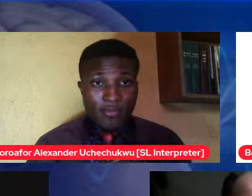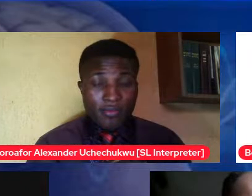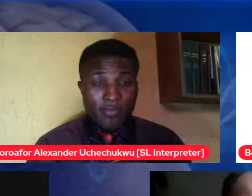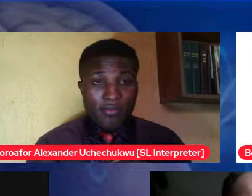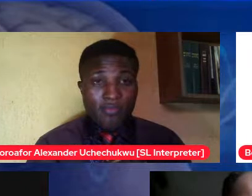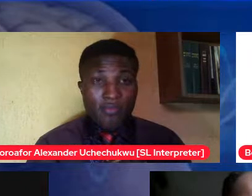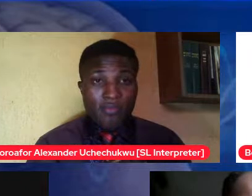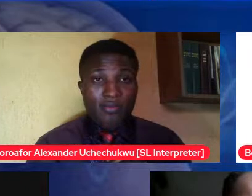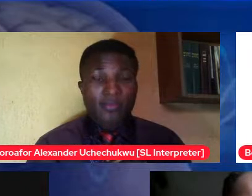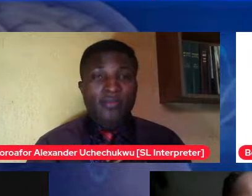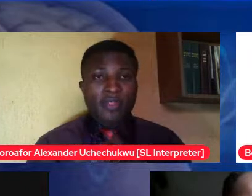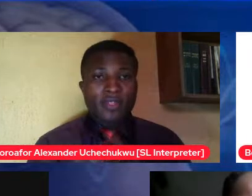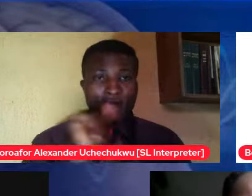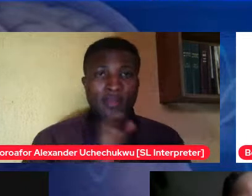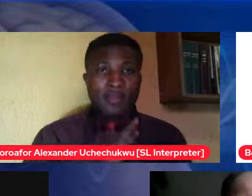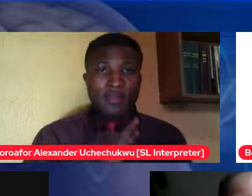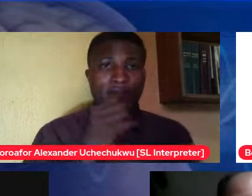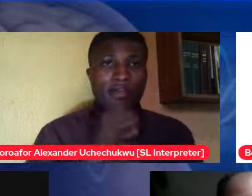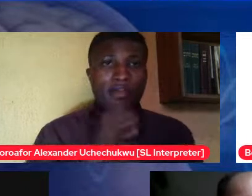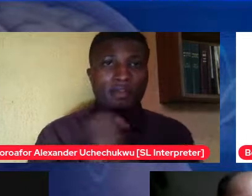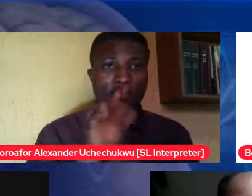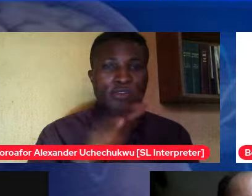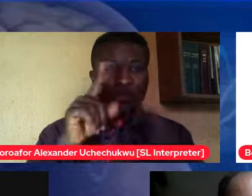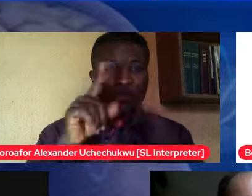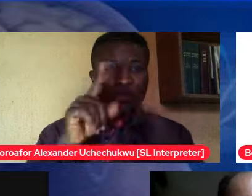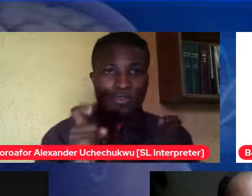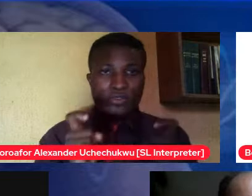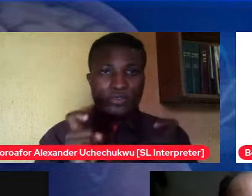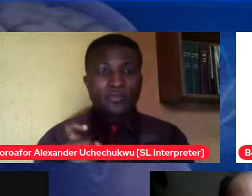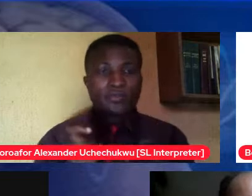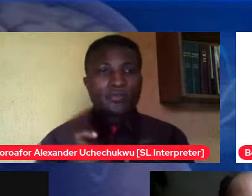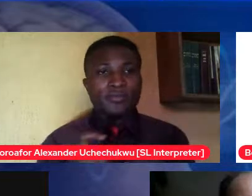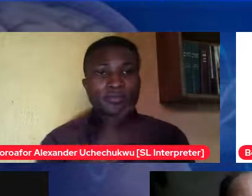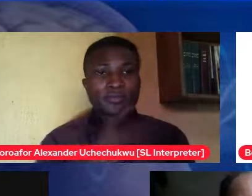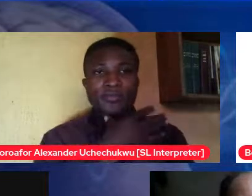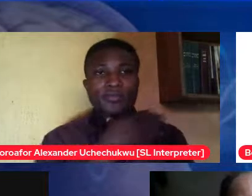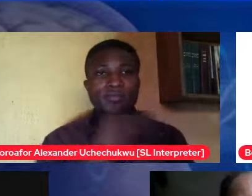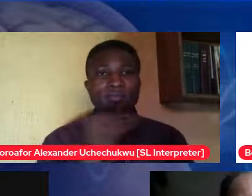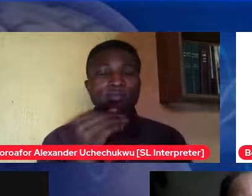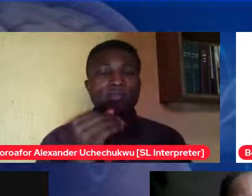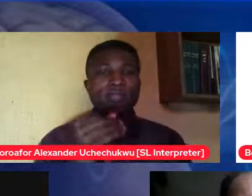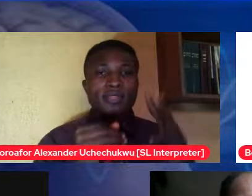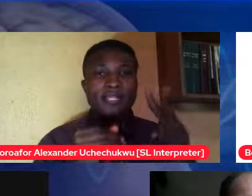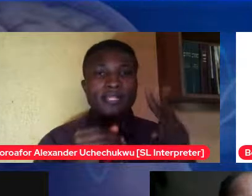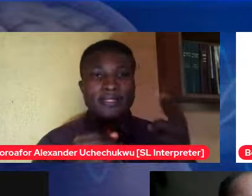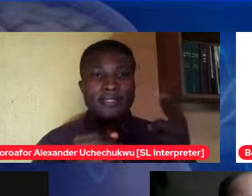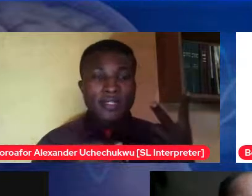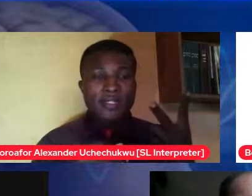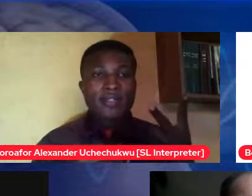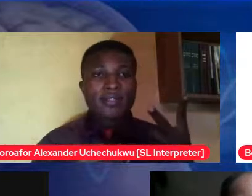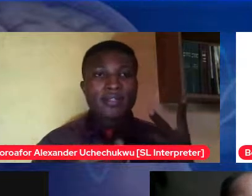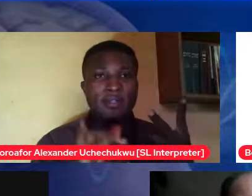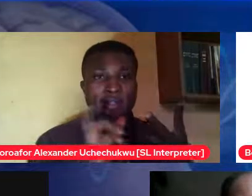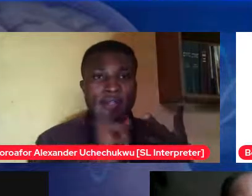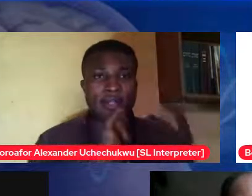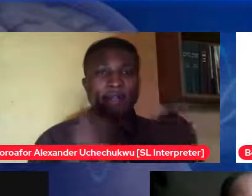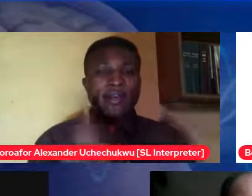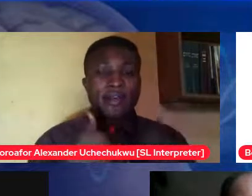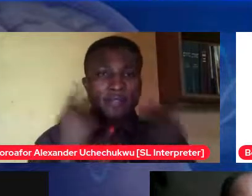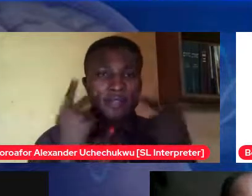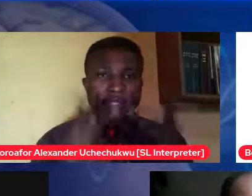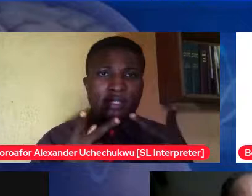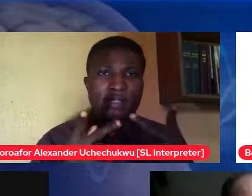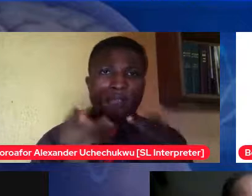your question okay and then secondly um we also i've also seen cases of oh when boys are having